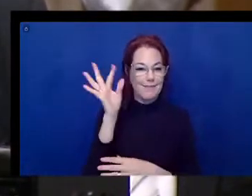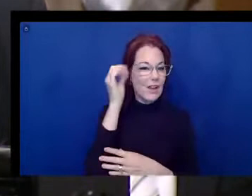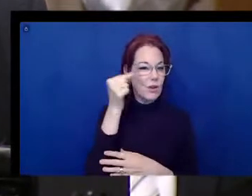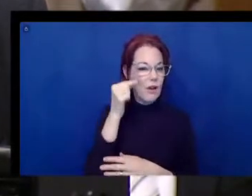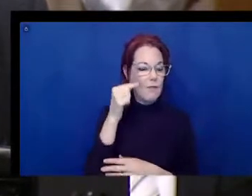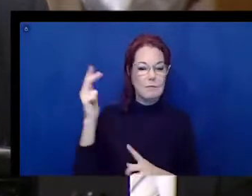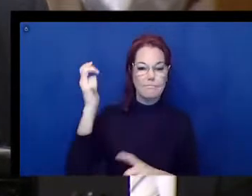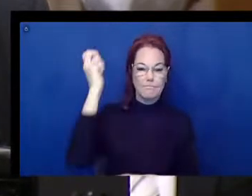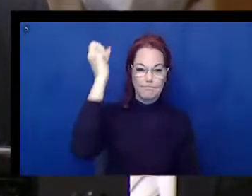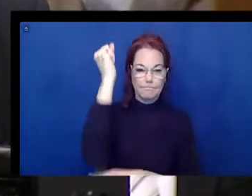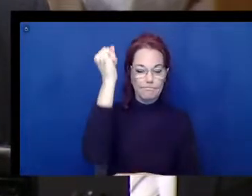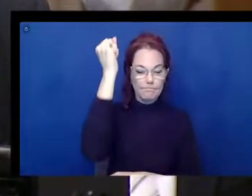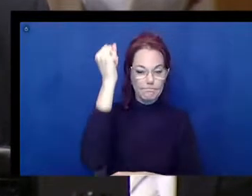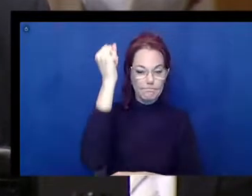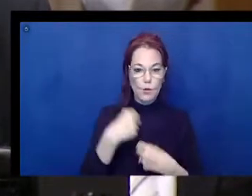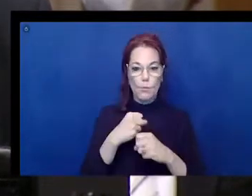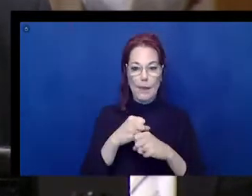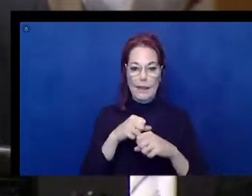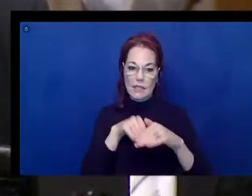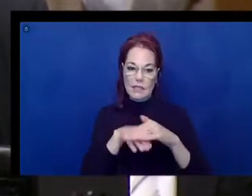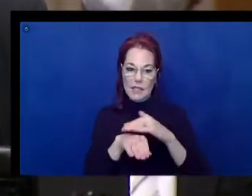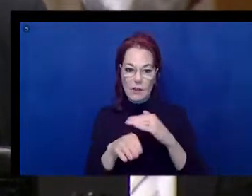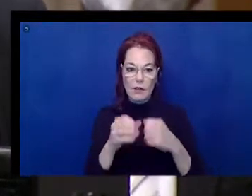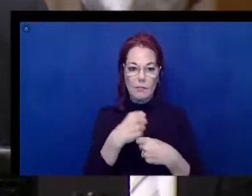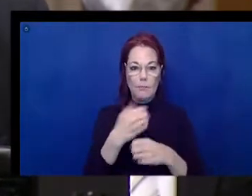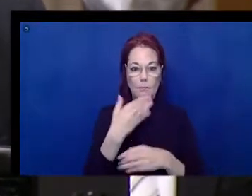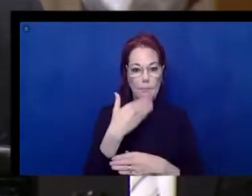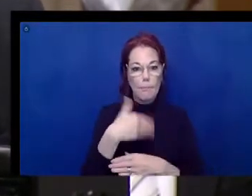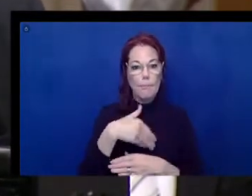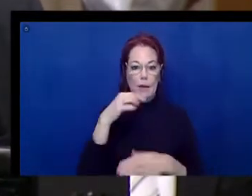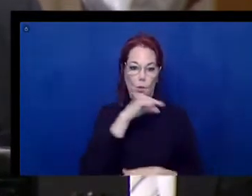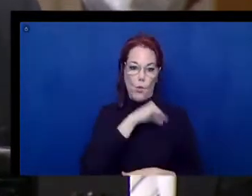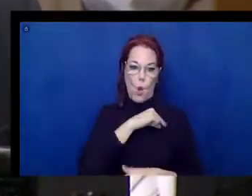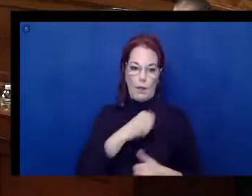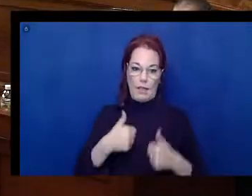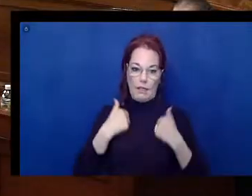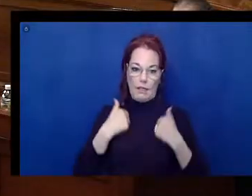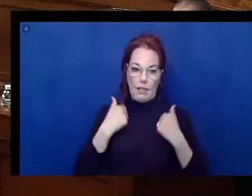accessibility that creates better quality of life for every American citizen. Thank you.